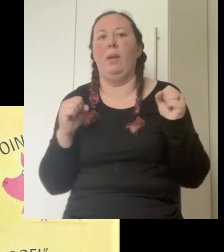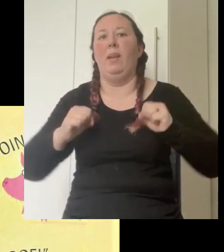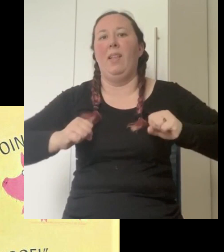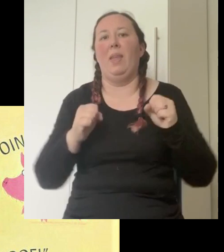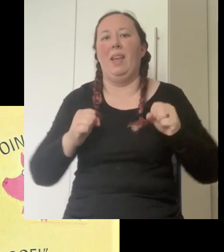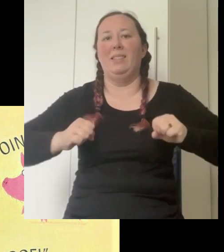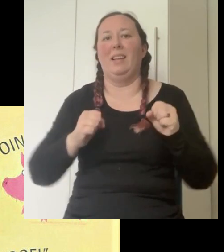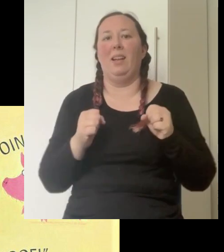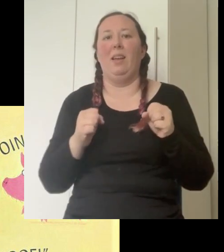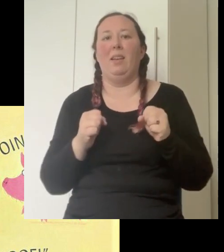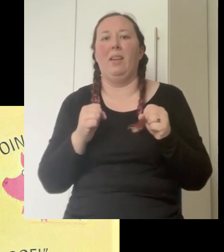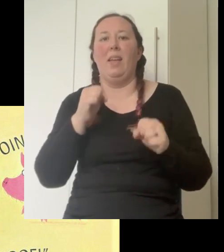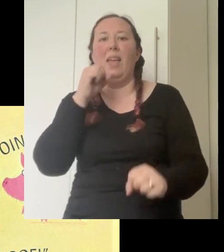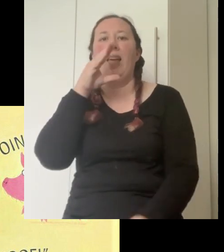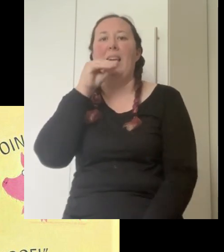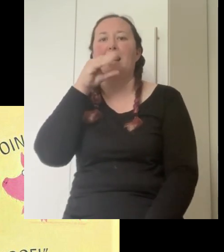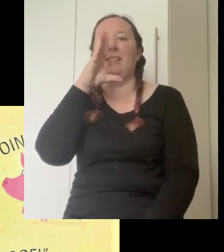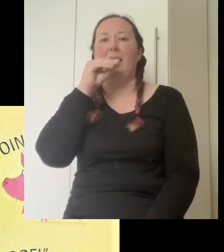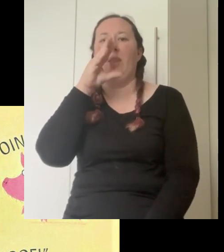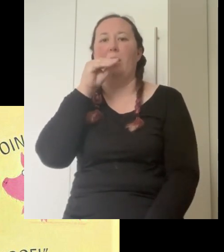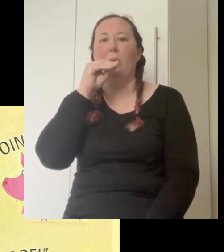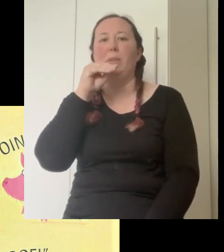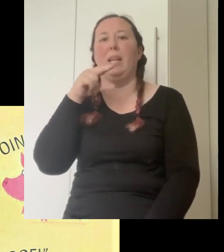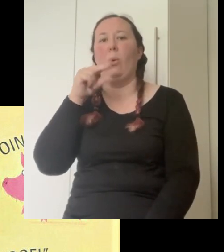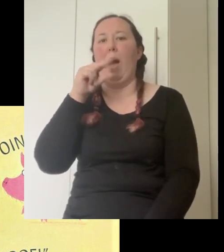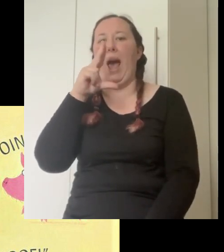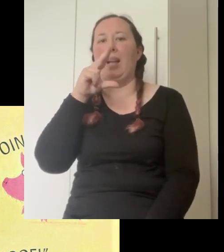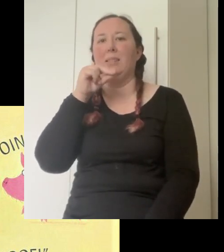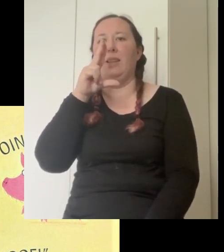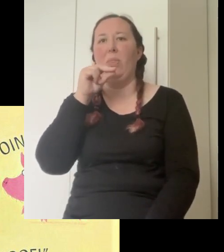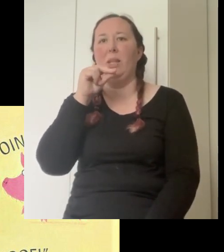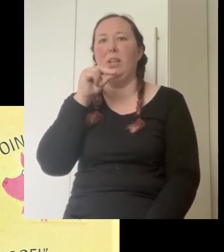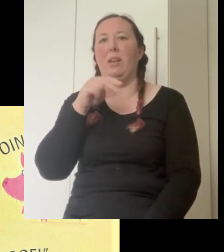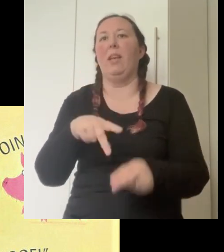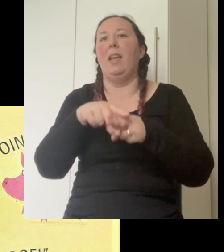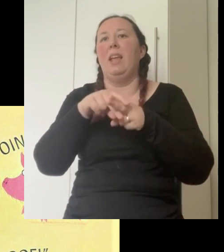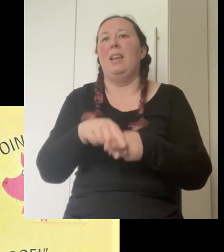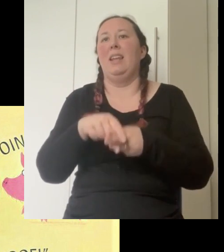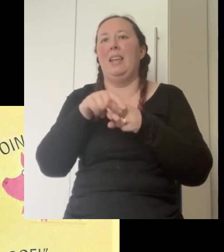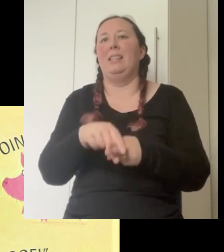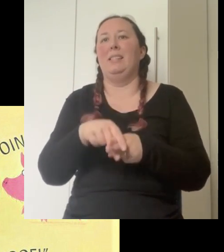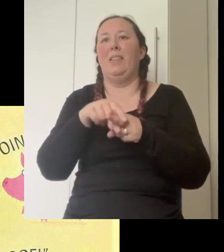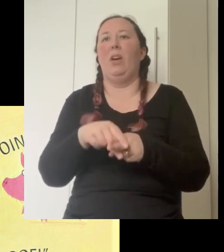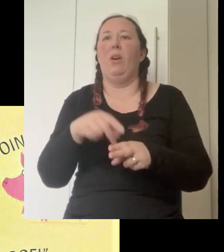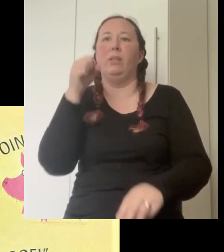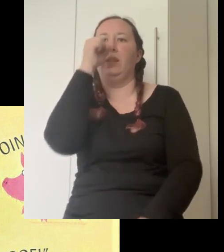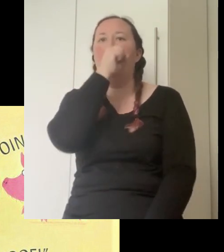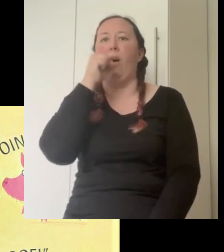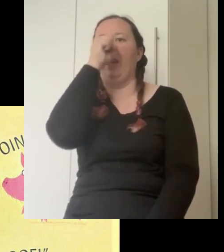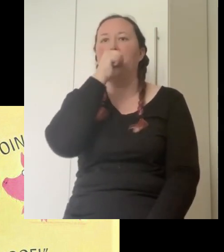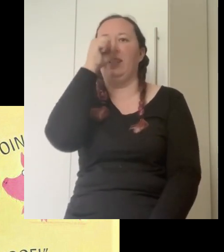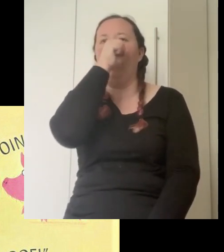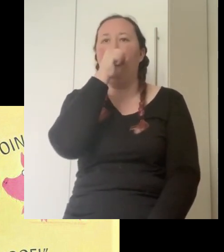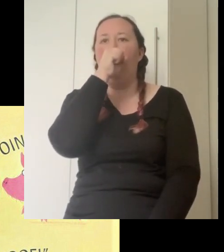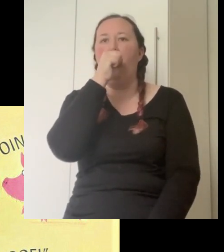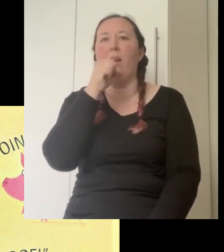and the hen said cluck hiss said the goose and quack said the duck neigh said the horse